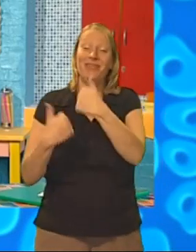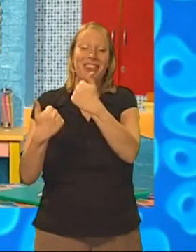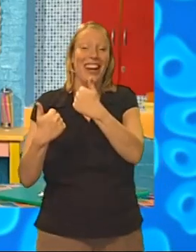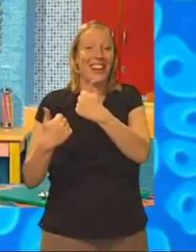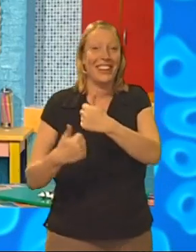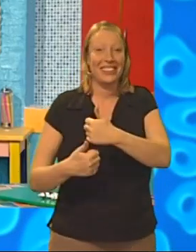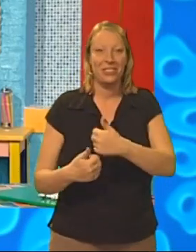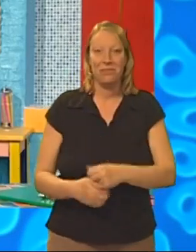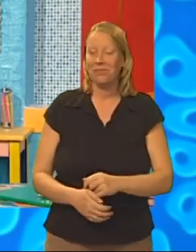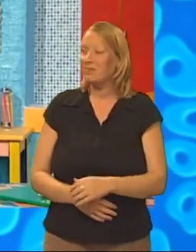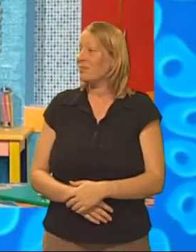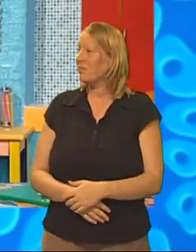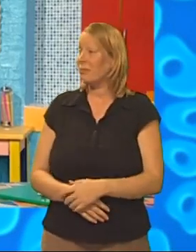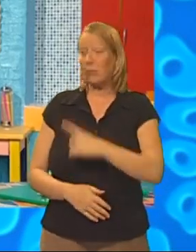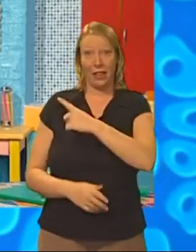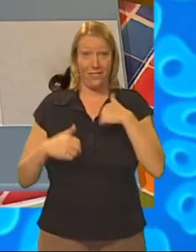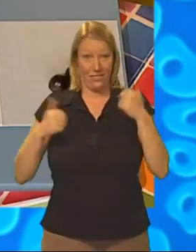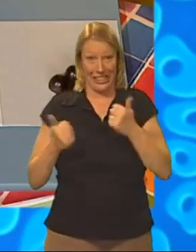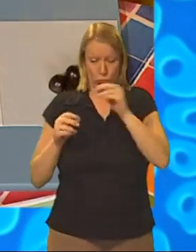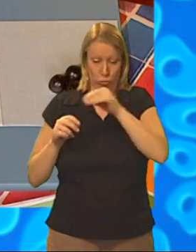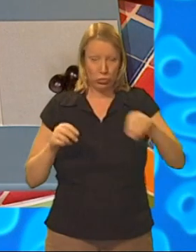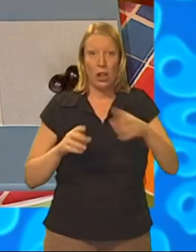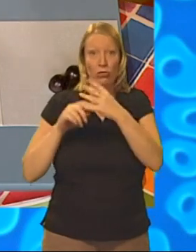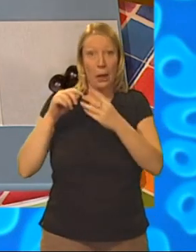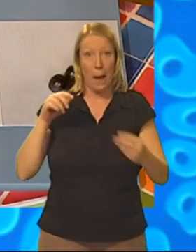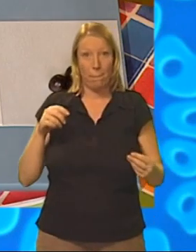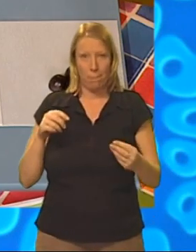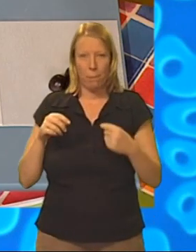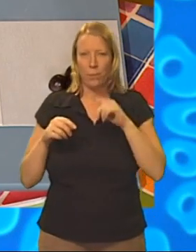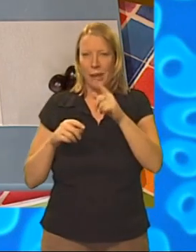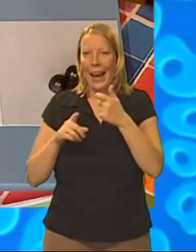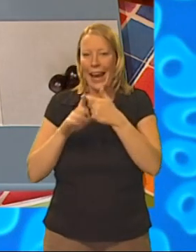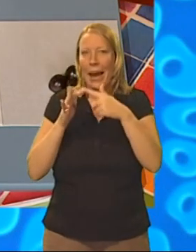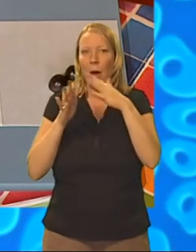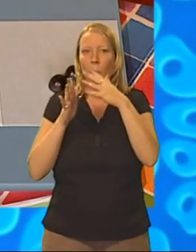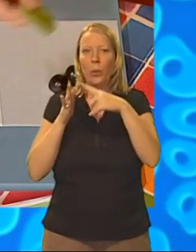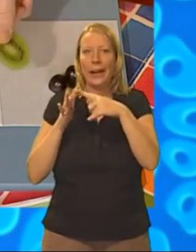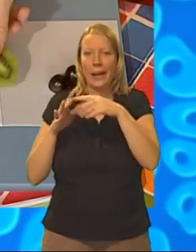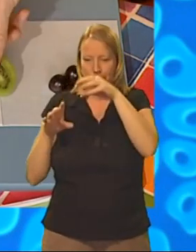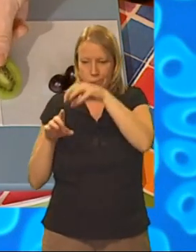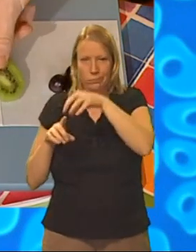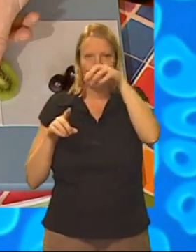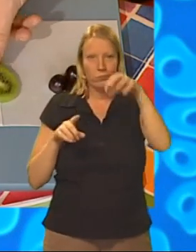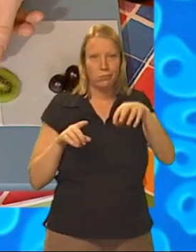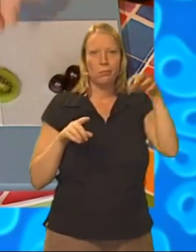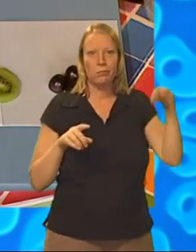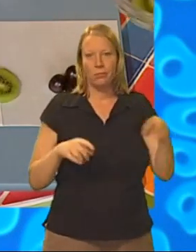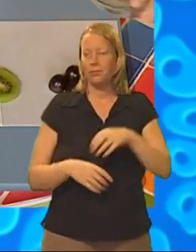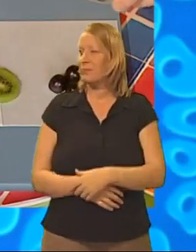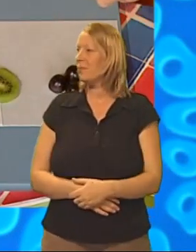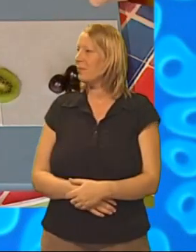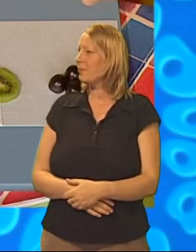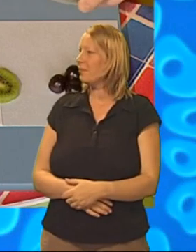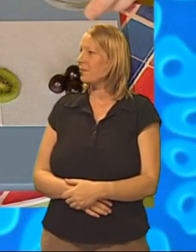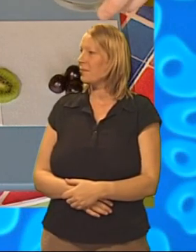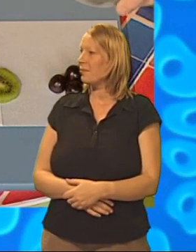Very good, Small! Now I've finished the grapes and I'm going to put one piece of kiwi fruit here. There we are.